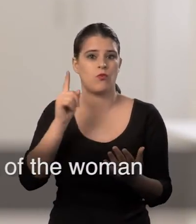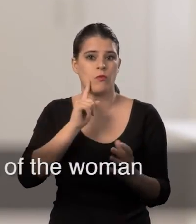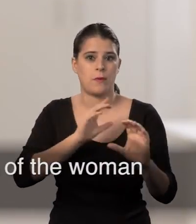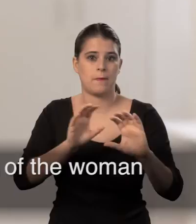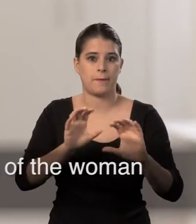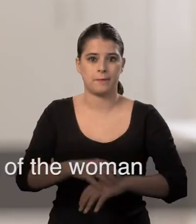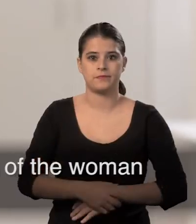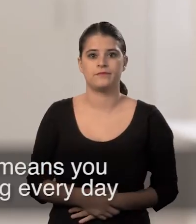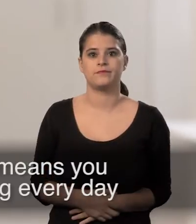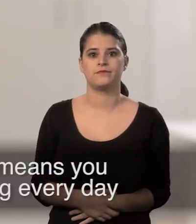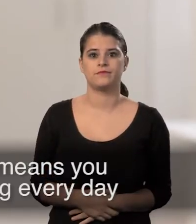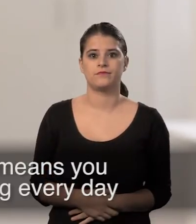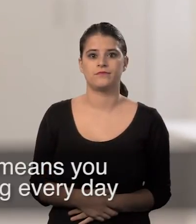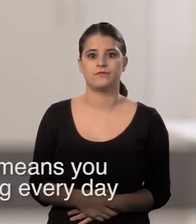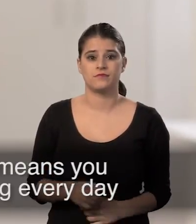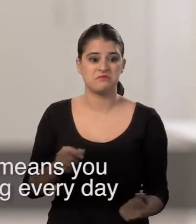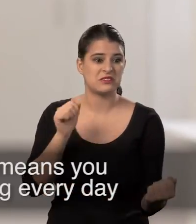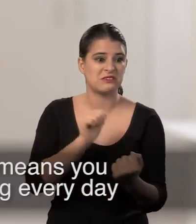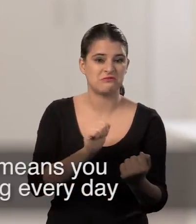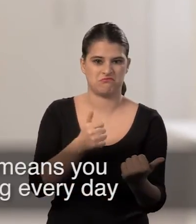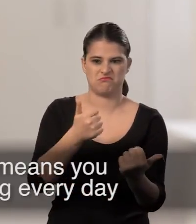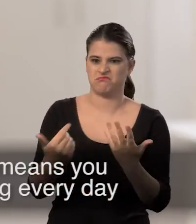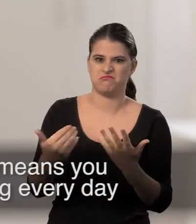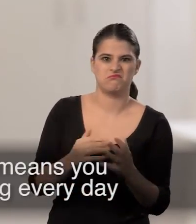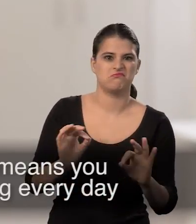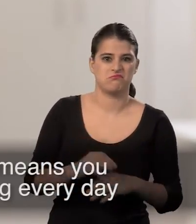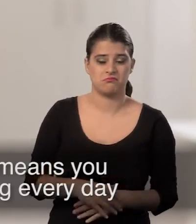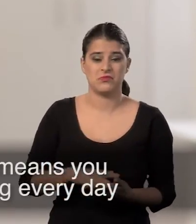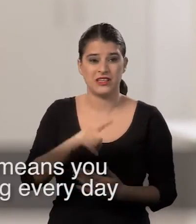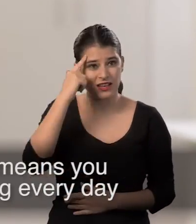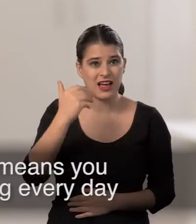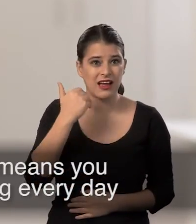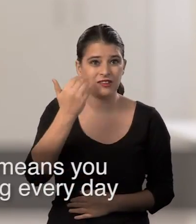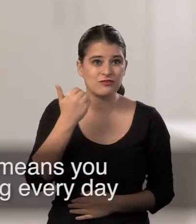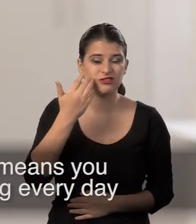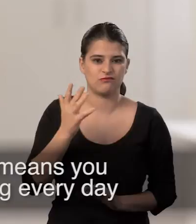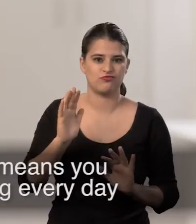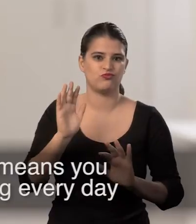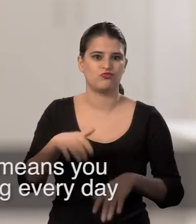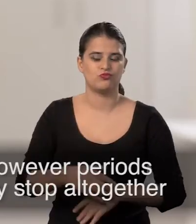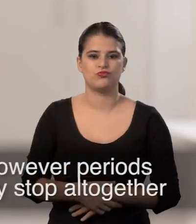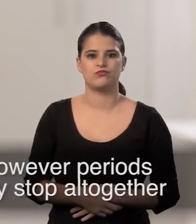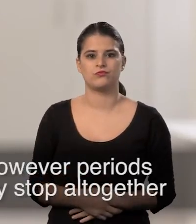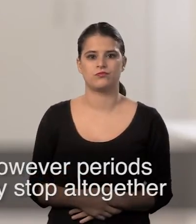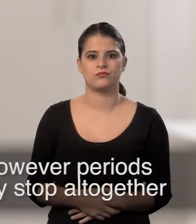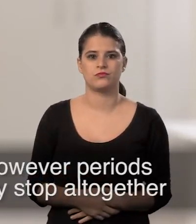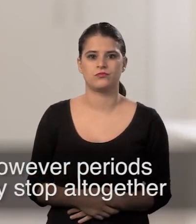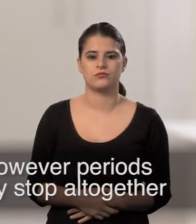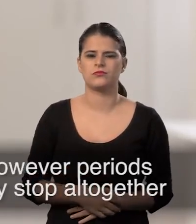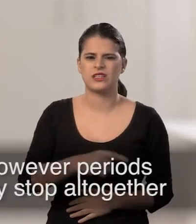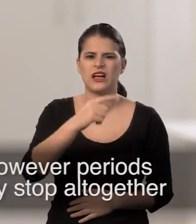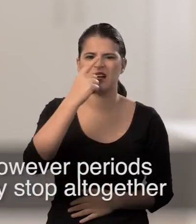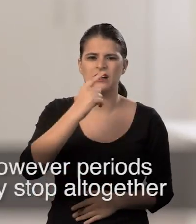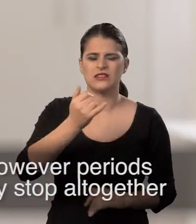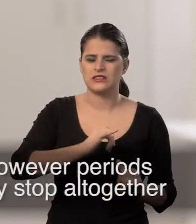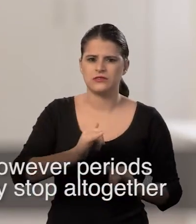bottom of the woman. It doesn't interfere with sex and it means you don't have to think about something every day. It can cause